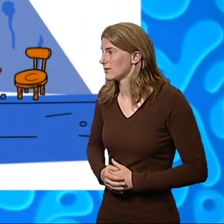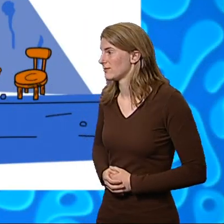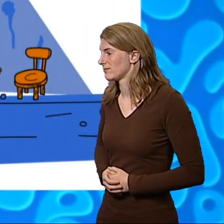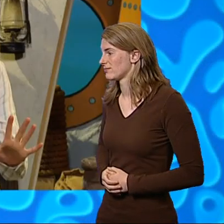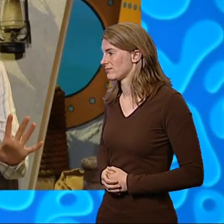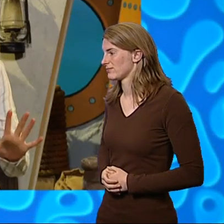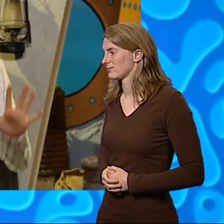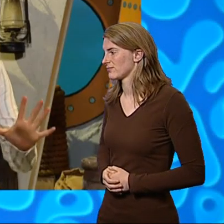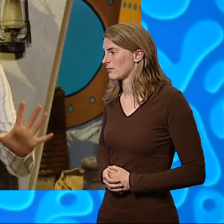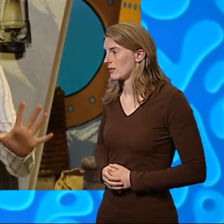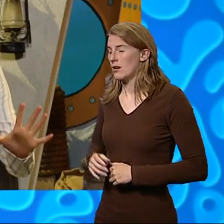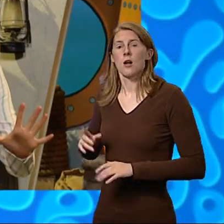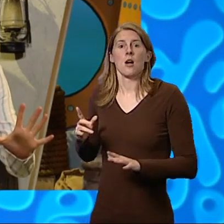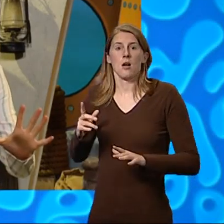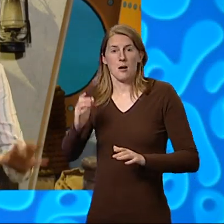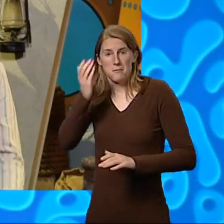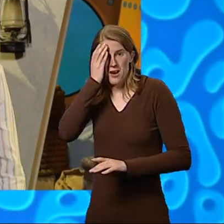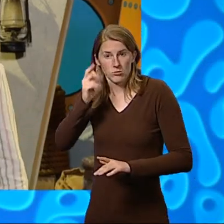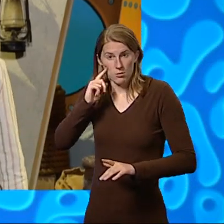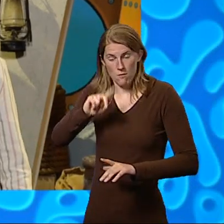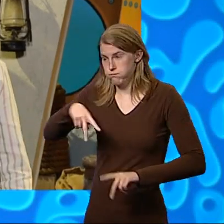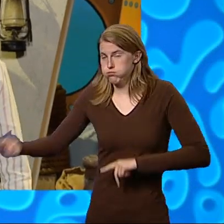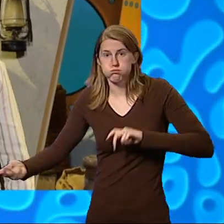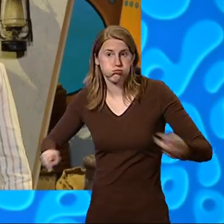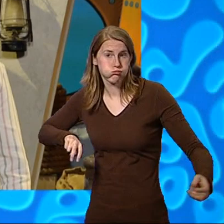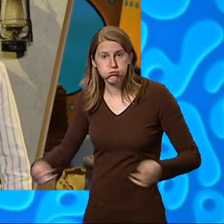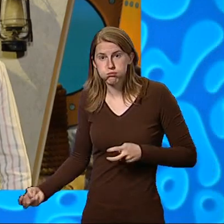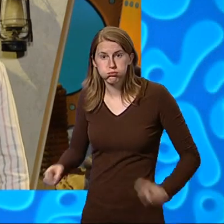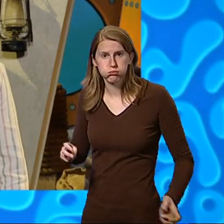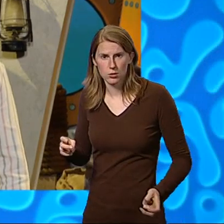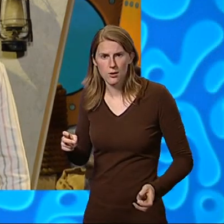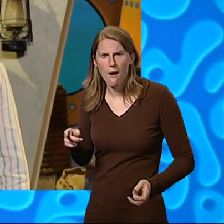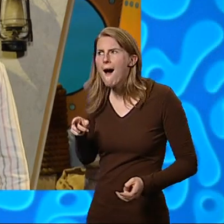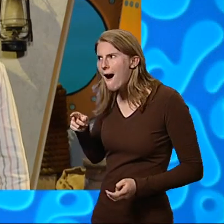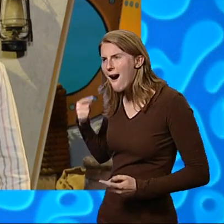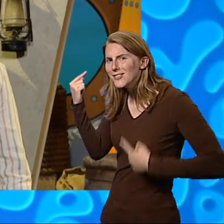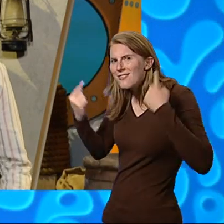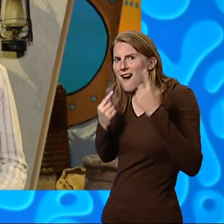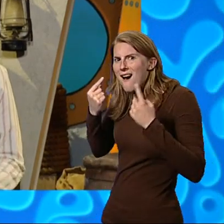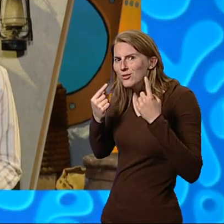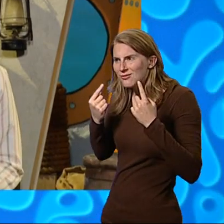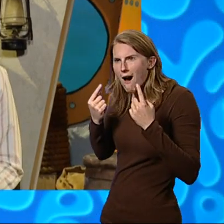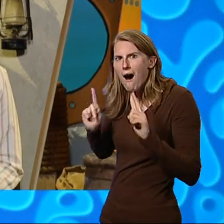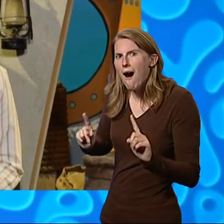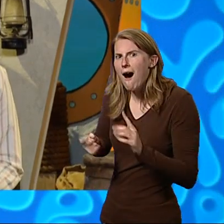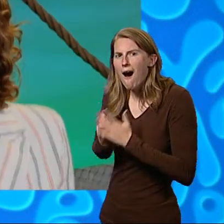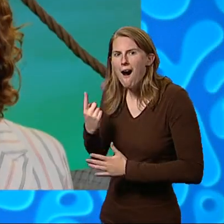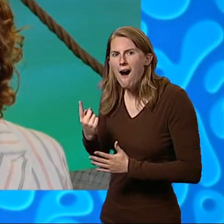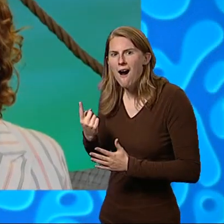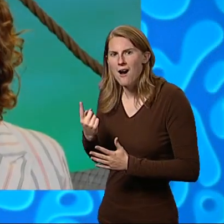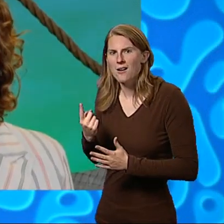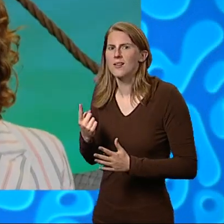All the pirates fell off their chairs. Was that another sound effect, demanded Boris crossly.